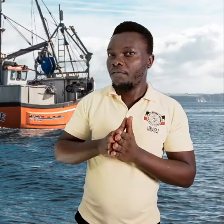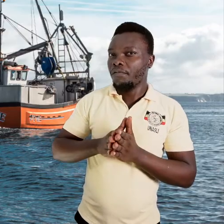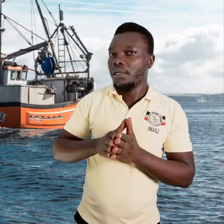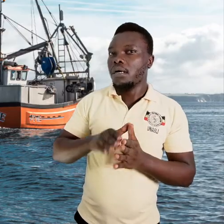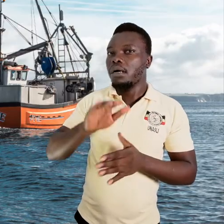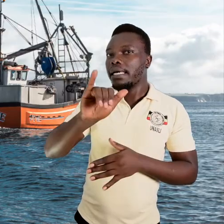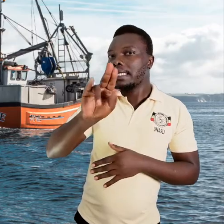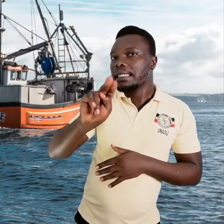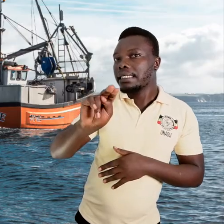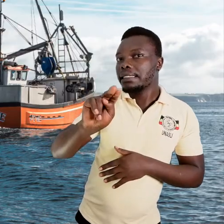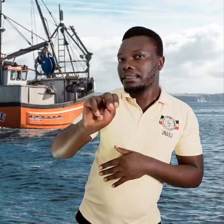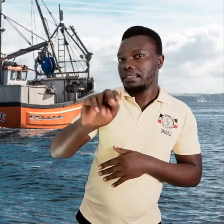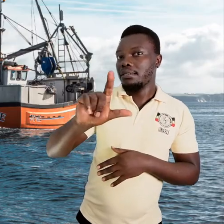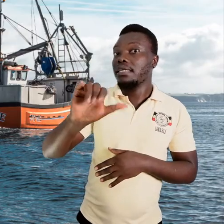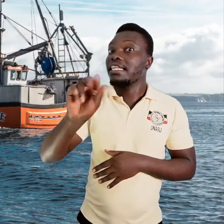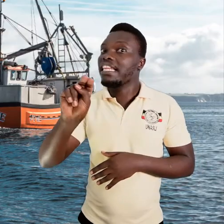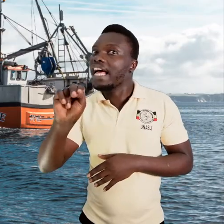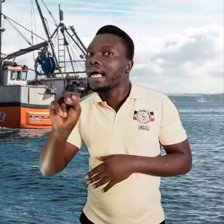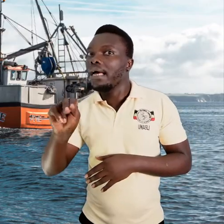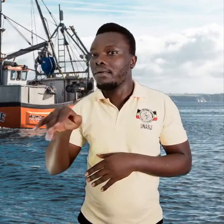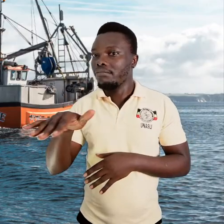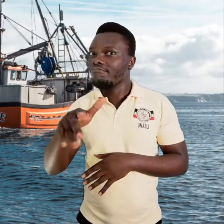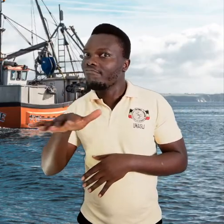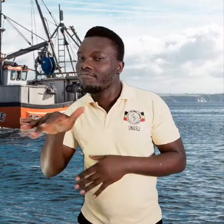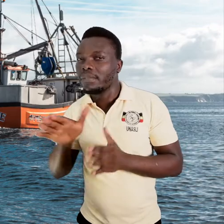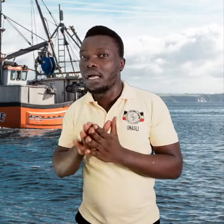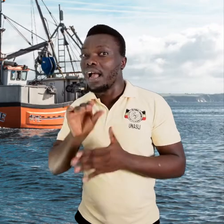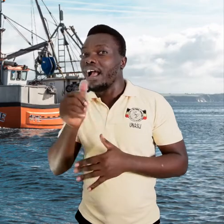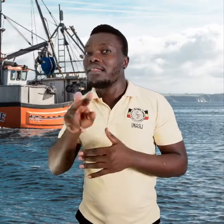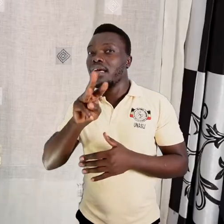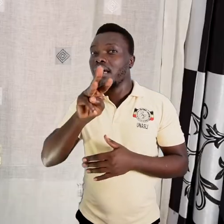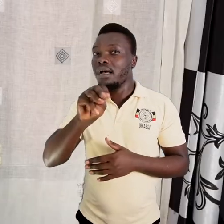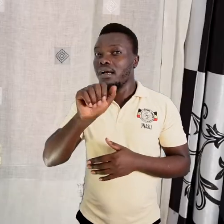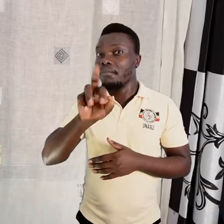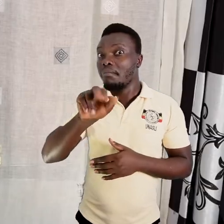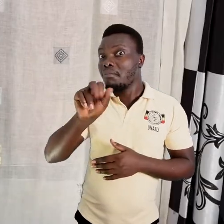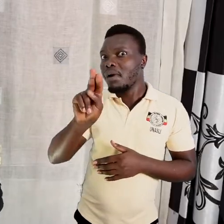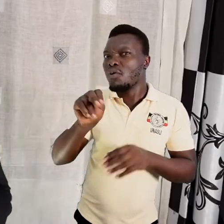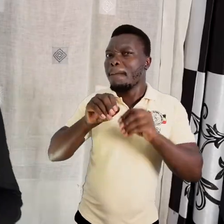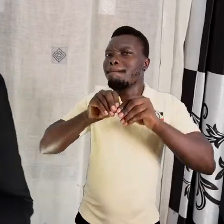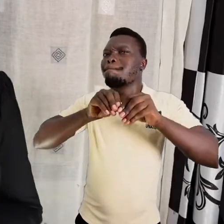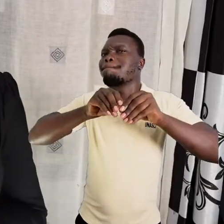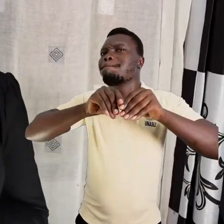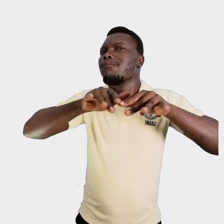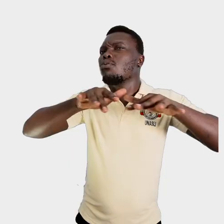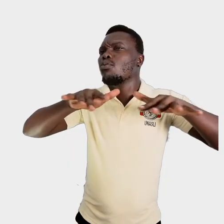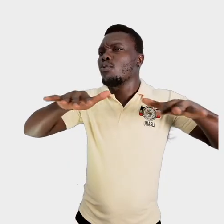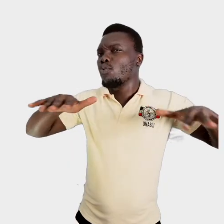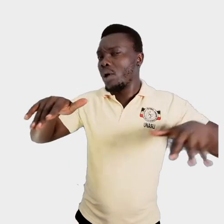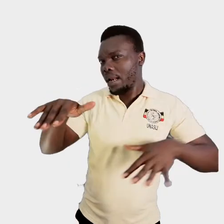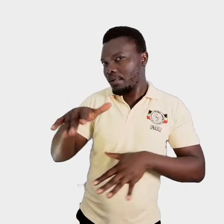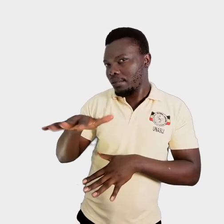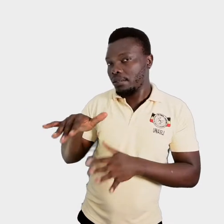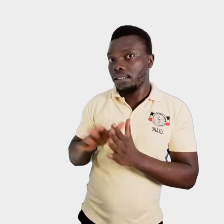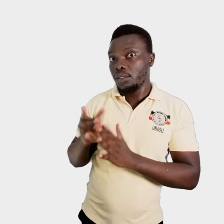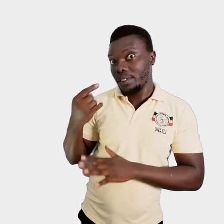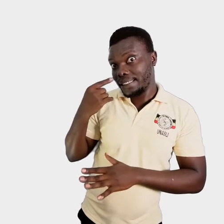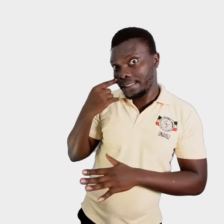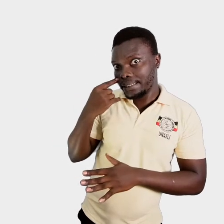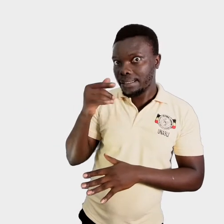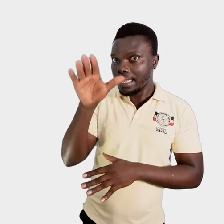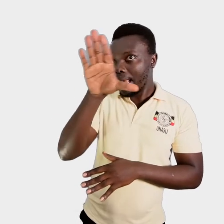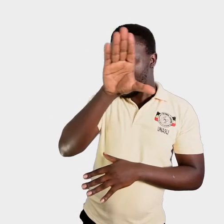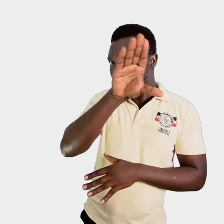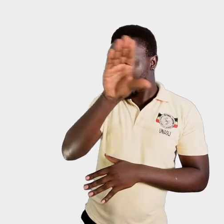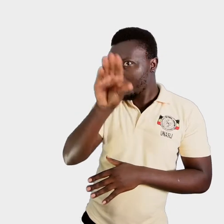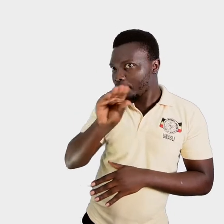Others are marine fishing grounds. We are going to look at the map of East Africa at the